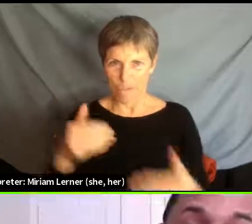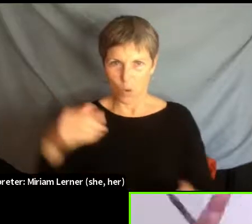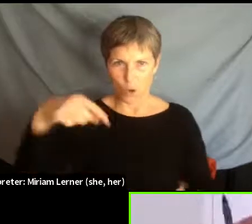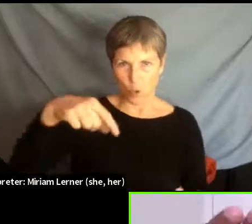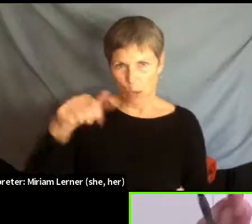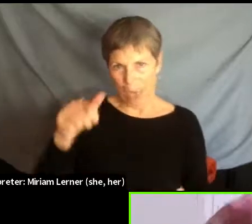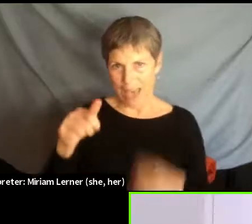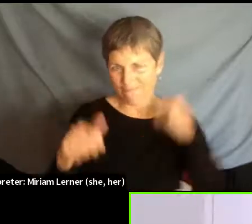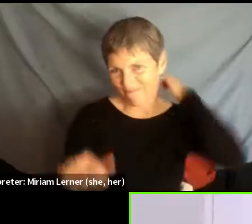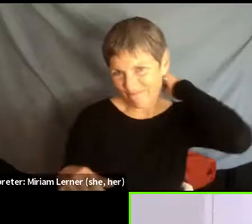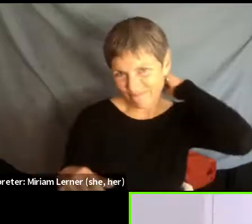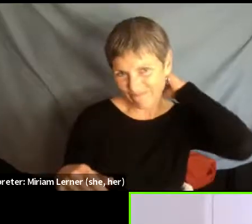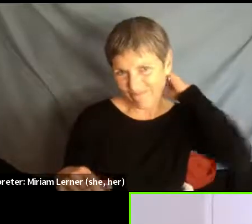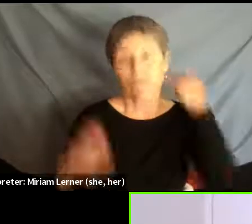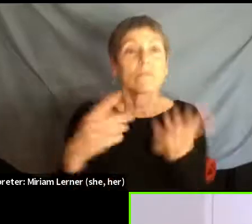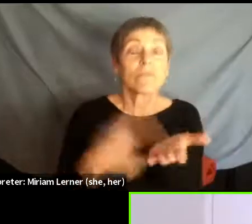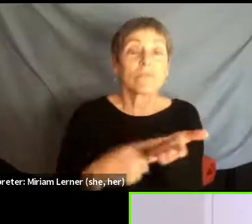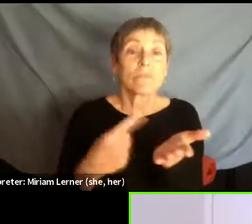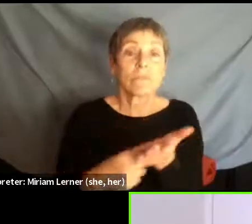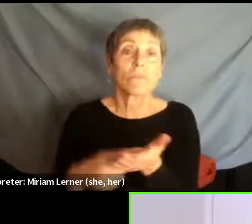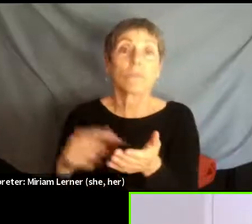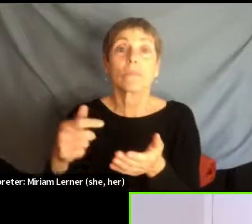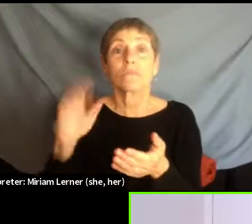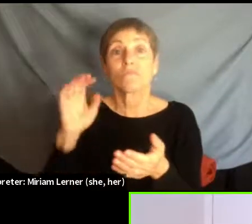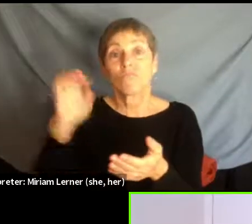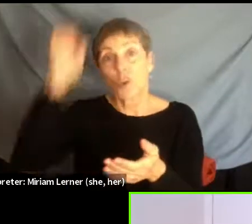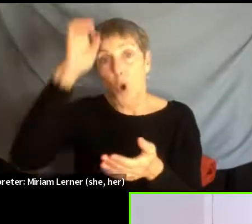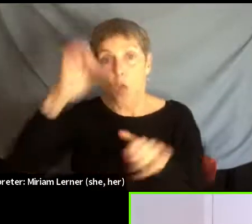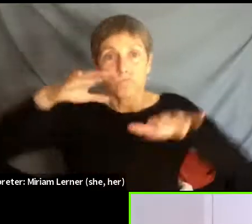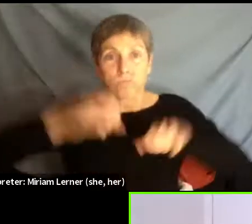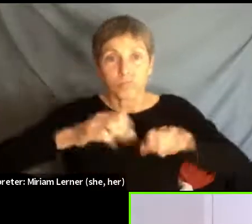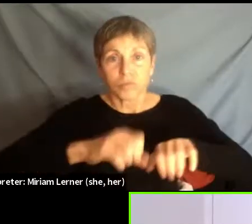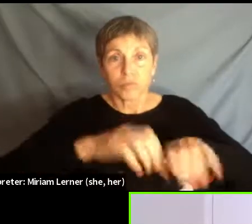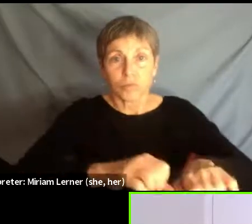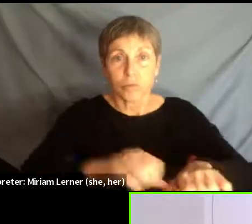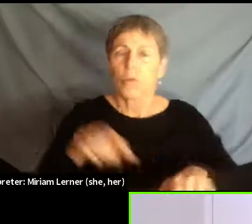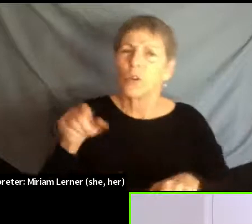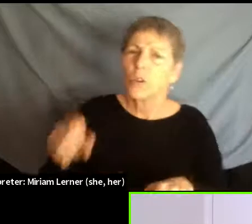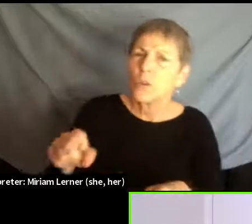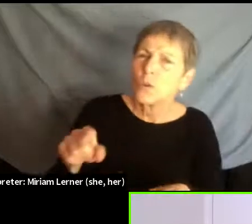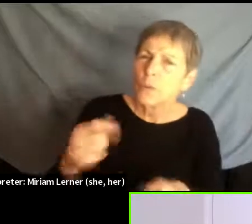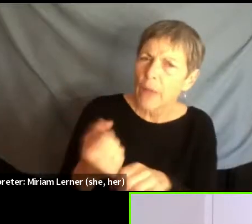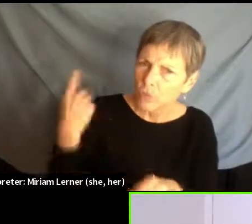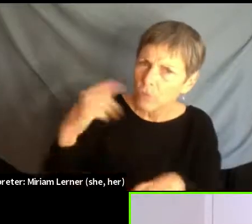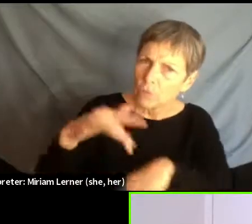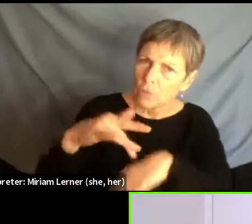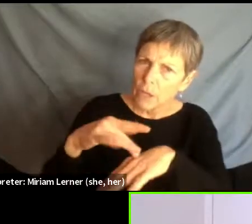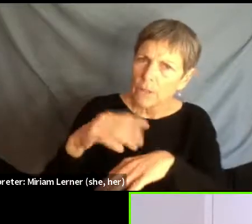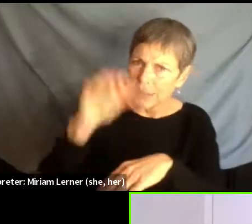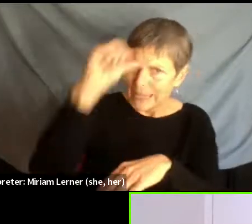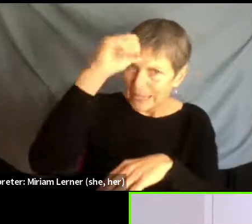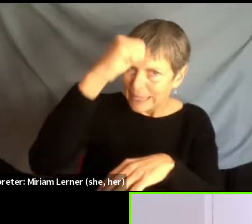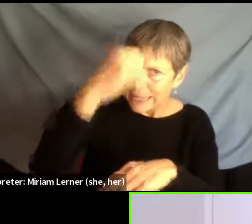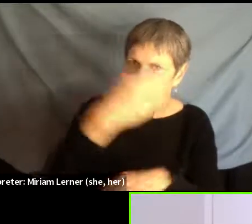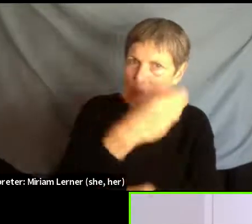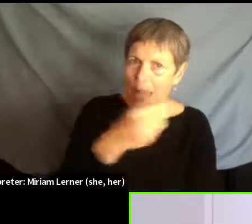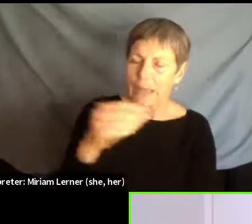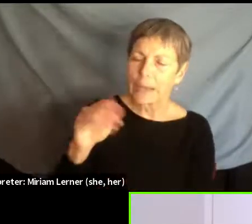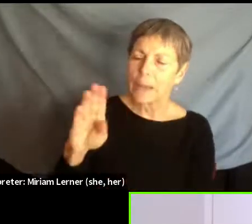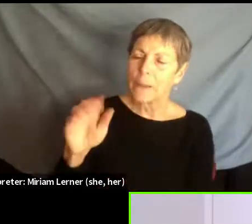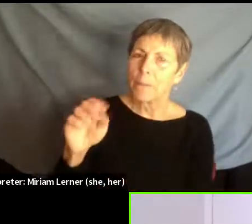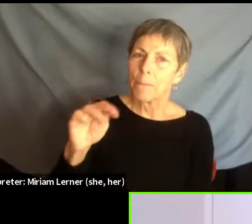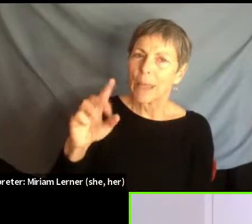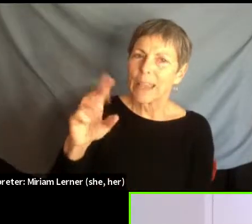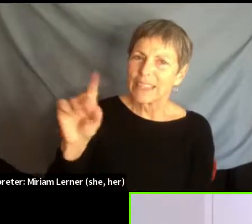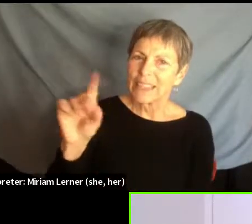So yeah, we talked about colonialism. You were in India and Bangladesh actually last year, and then COVID